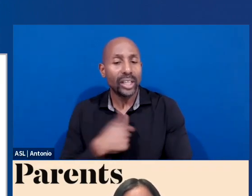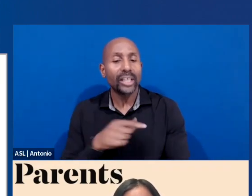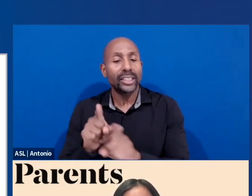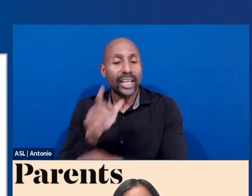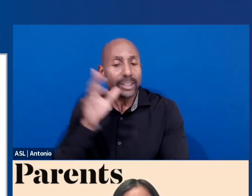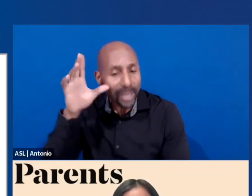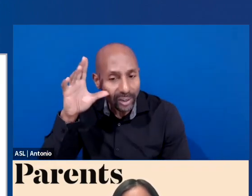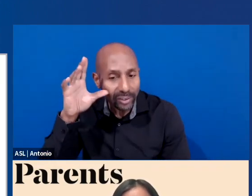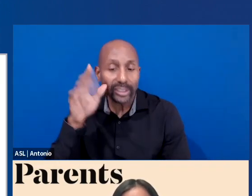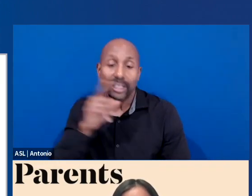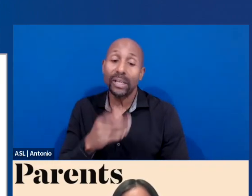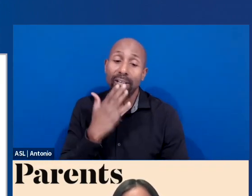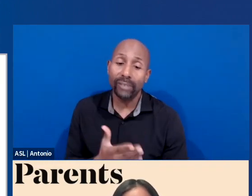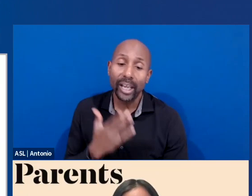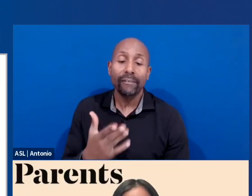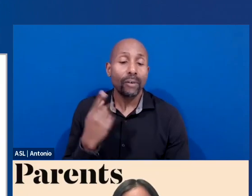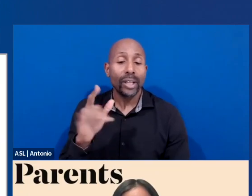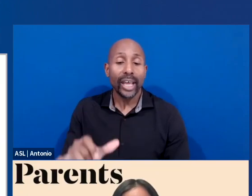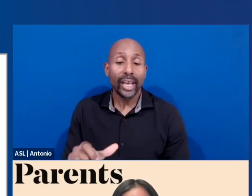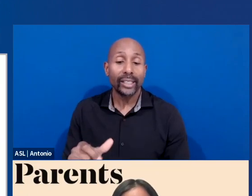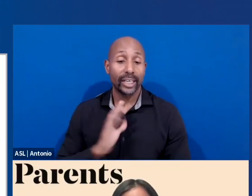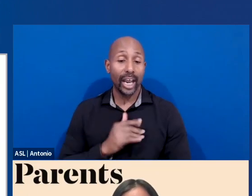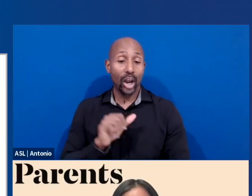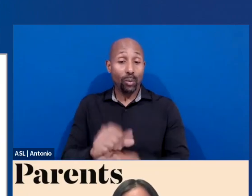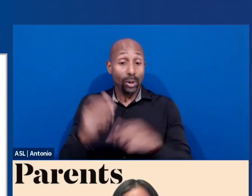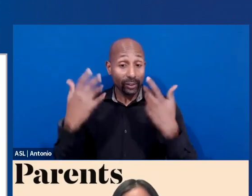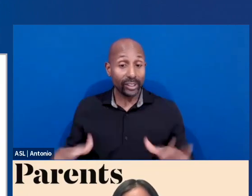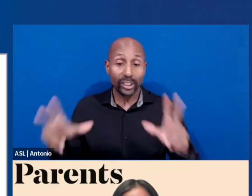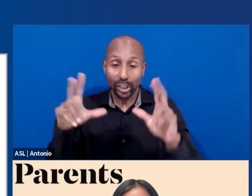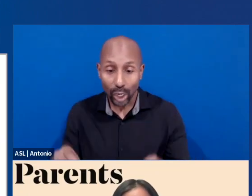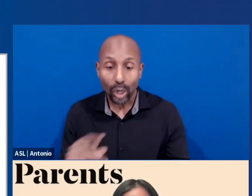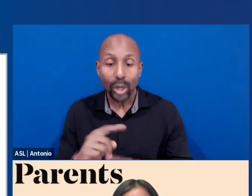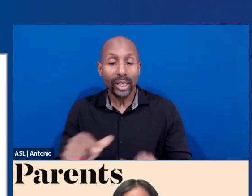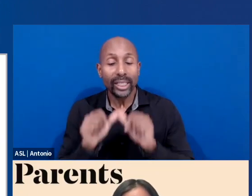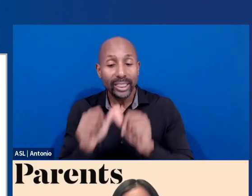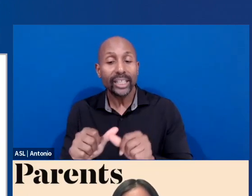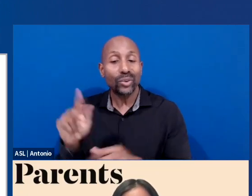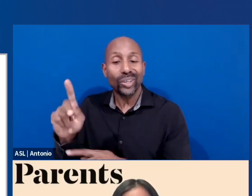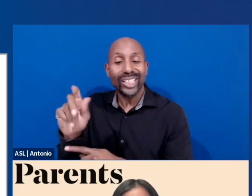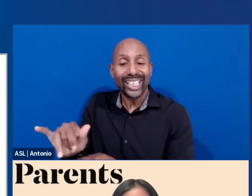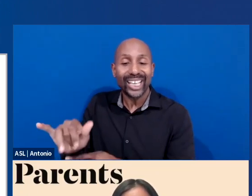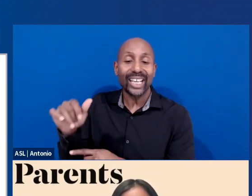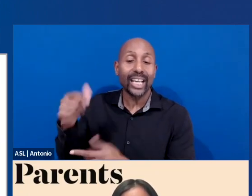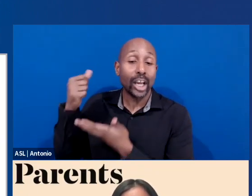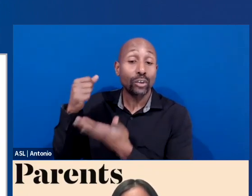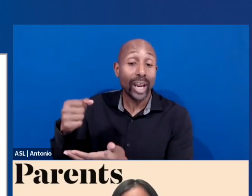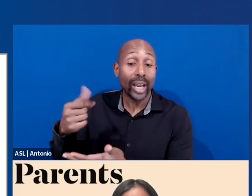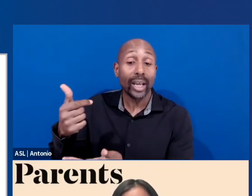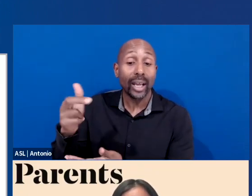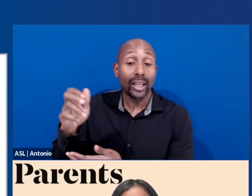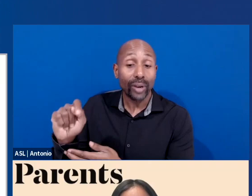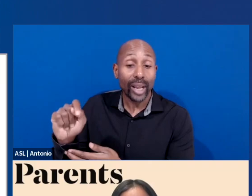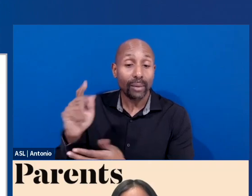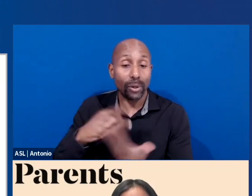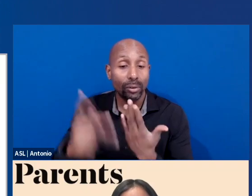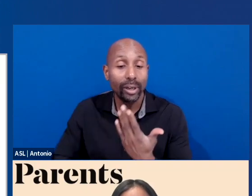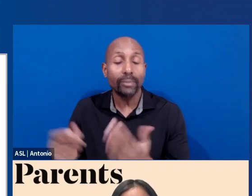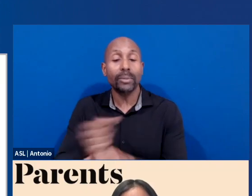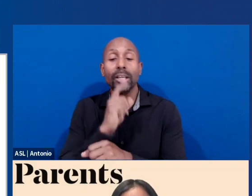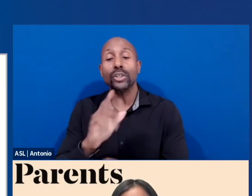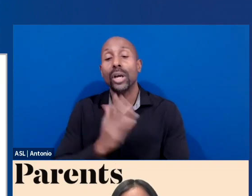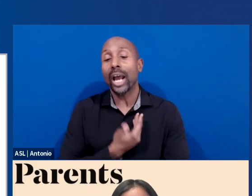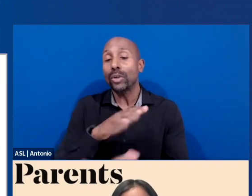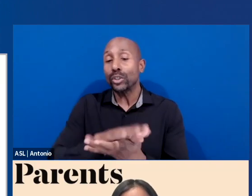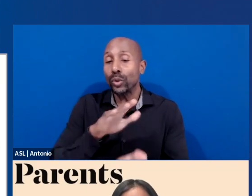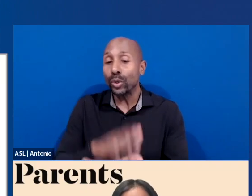to make sure that their programs are even more stronger. But today is about a celebration and it's about a thank you and a gratitude.